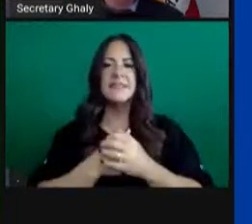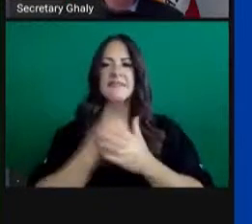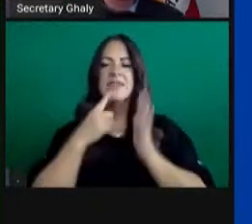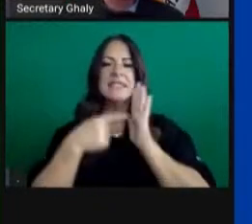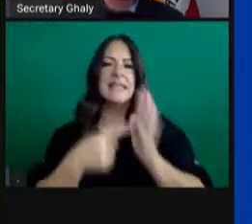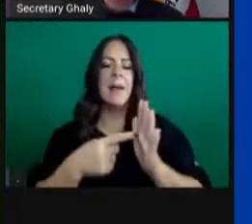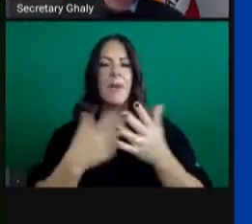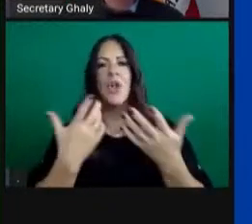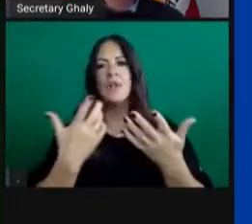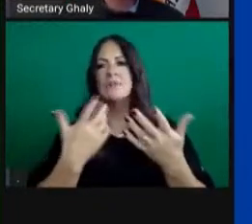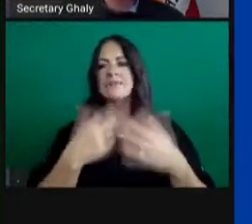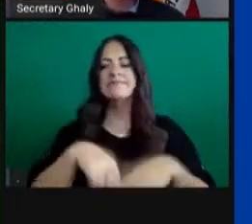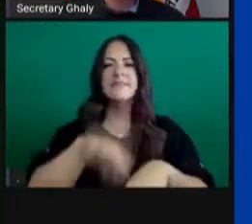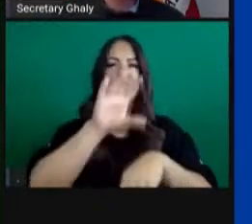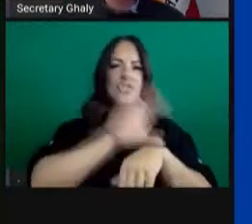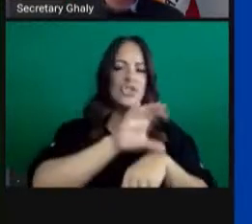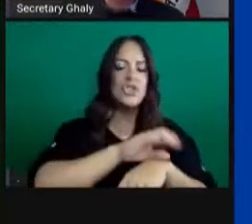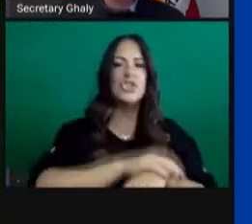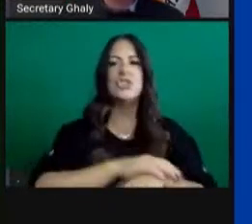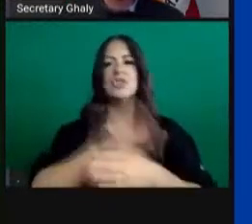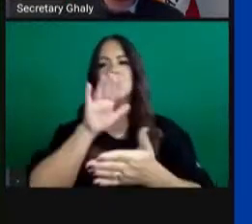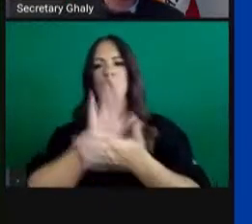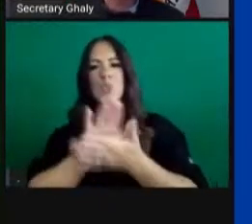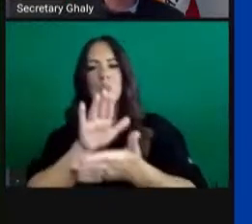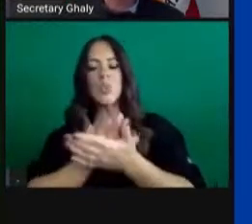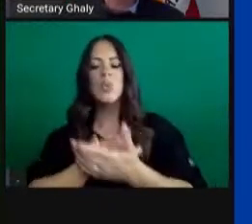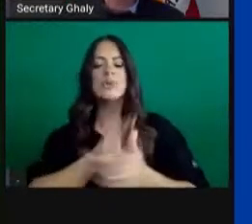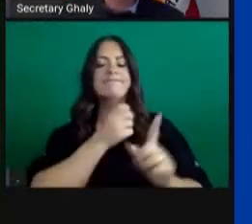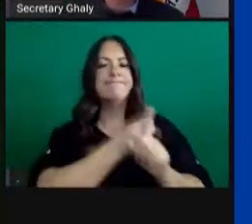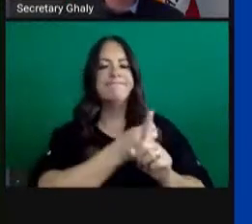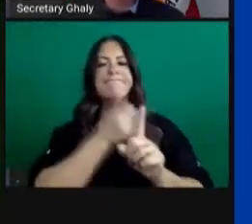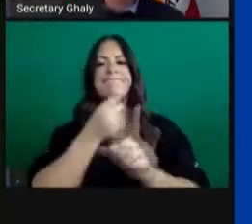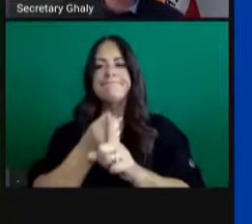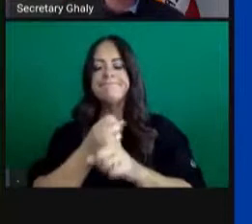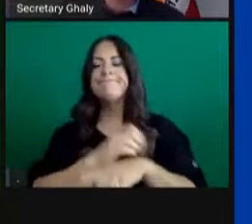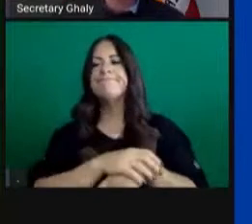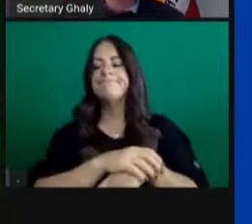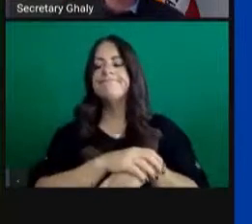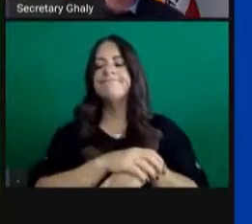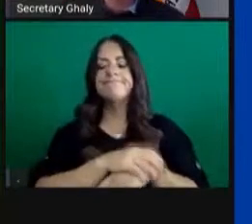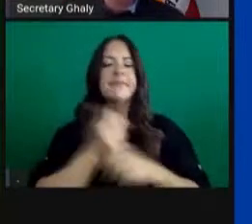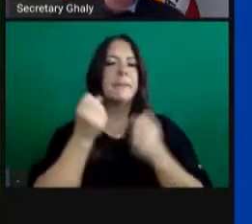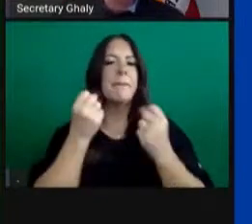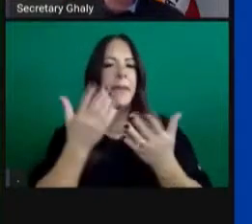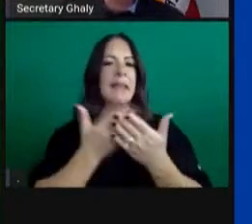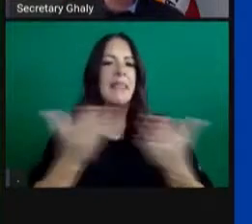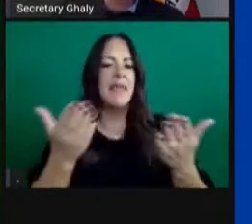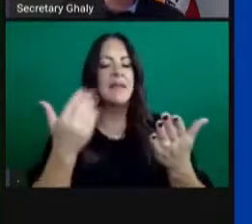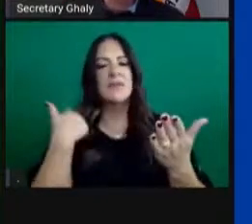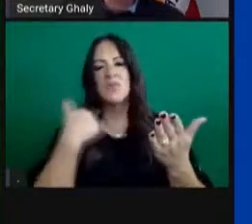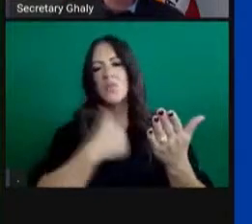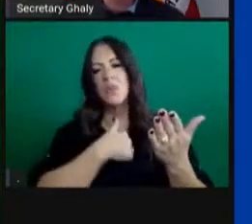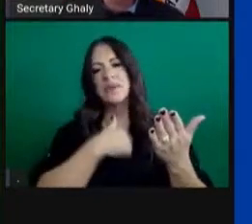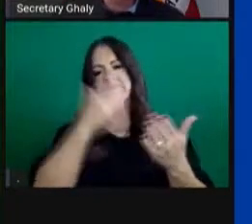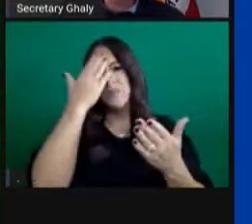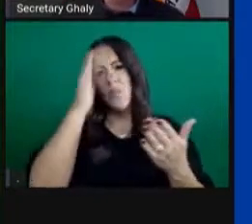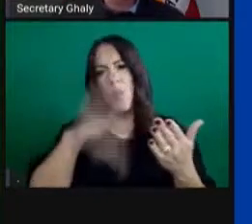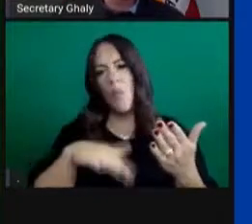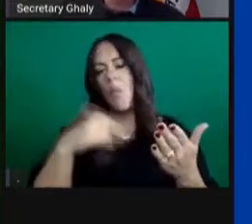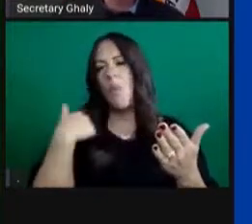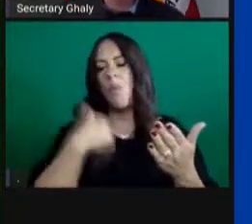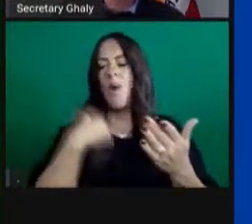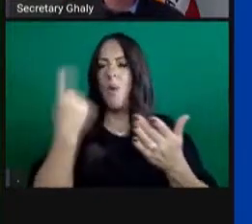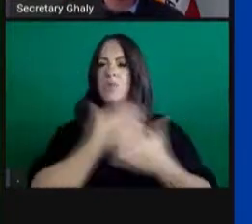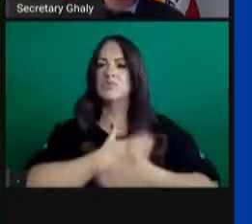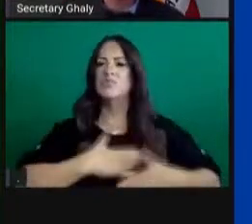worship and schools and sort of many of the things that we normally